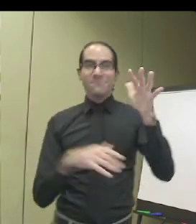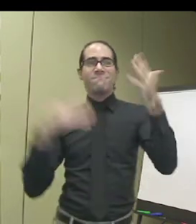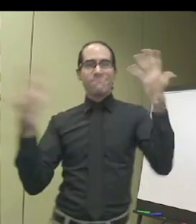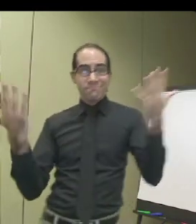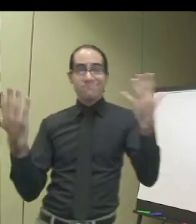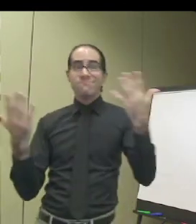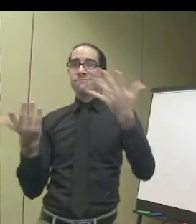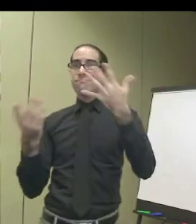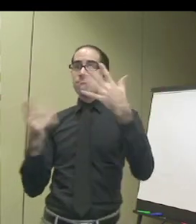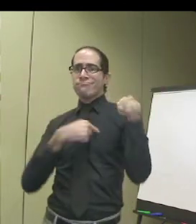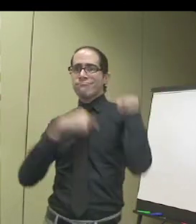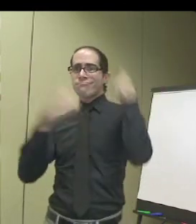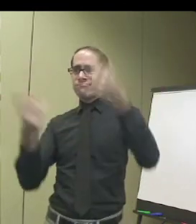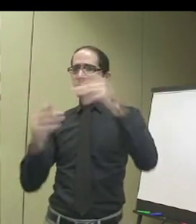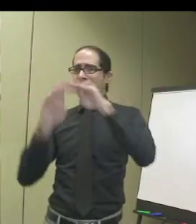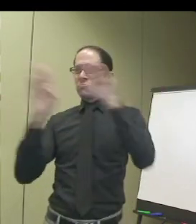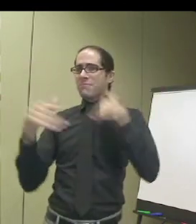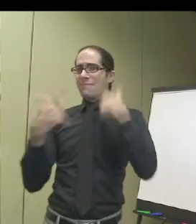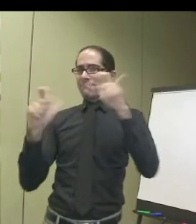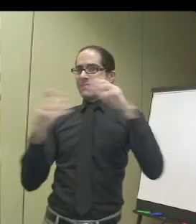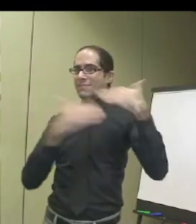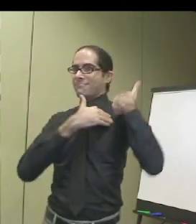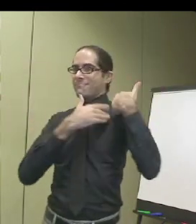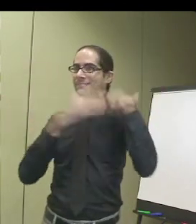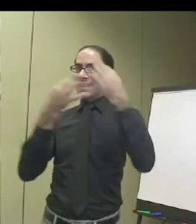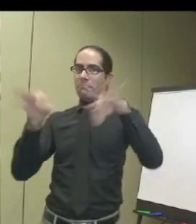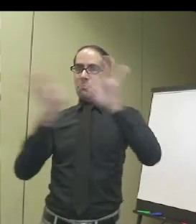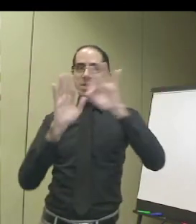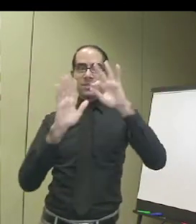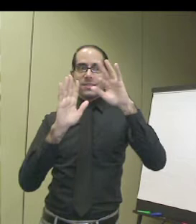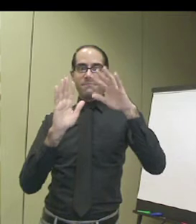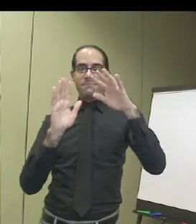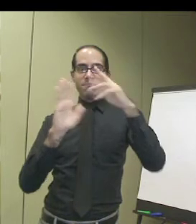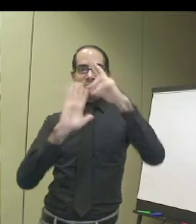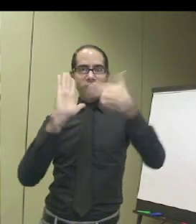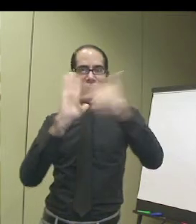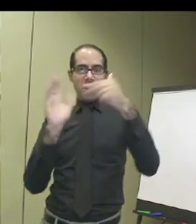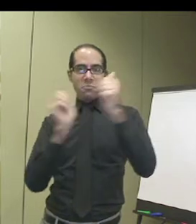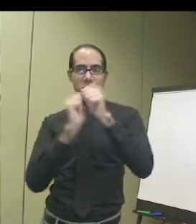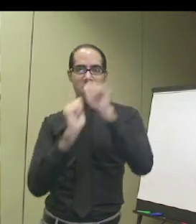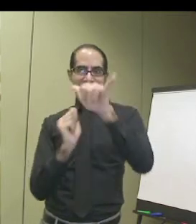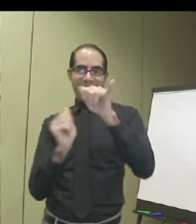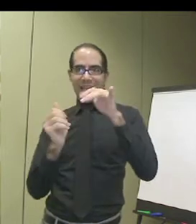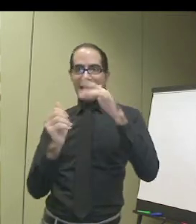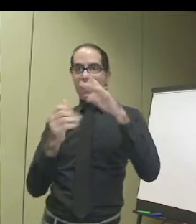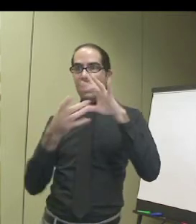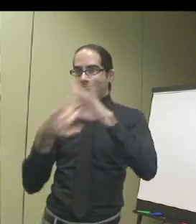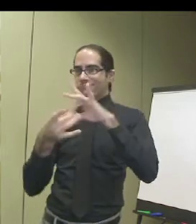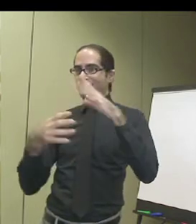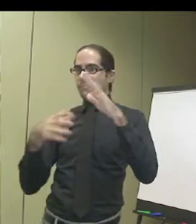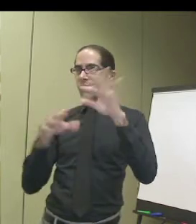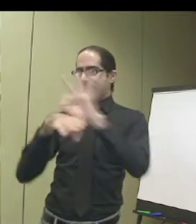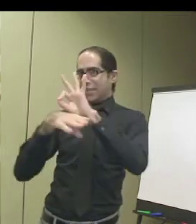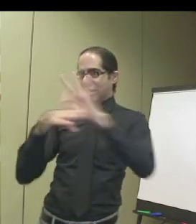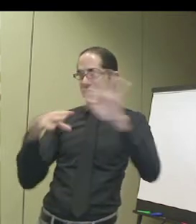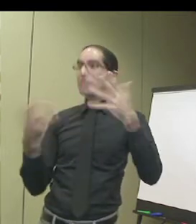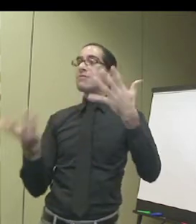international museums. So we like to share our culture. And it's a huge responsibility. And it's very important that